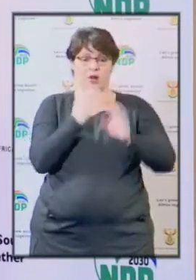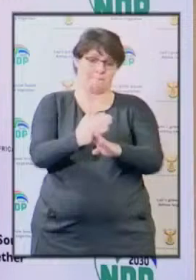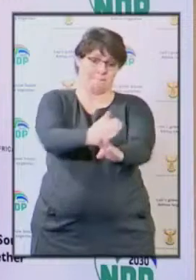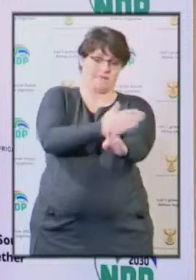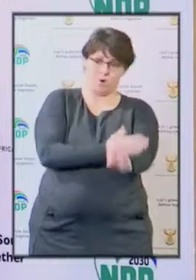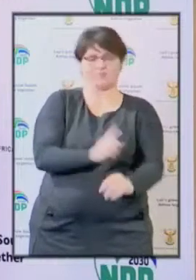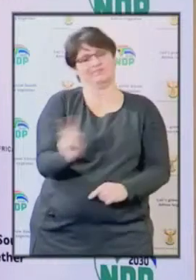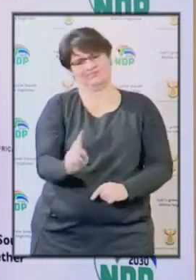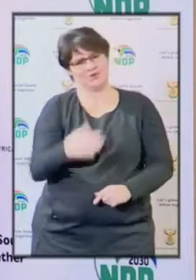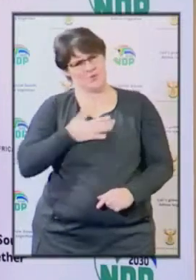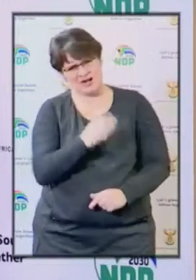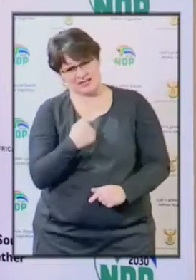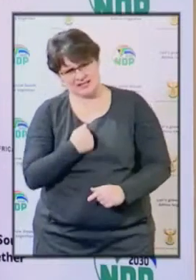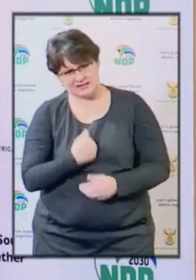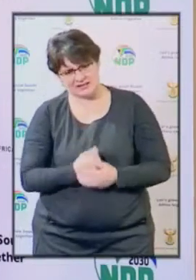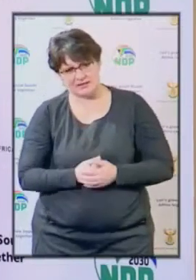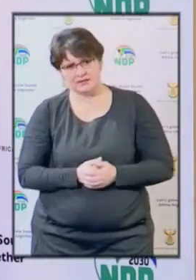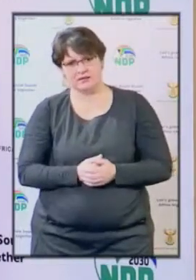currently.